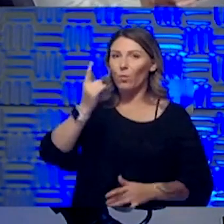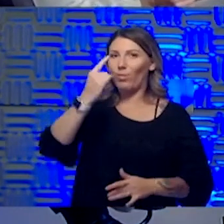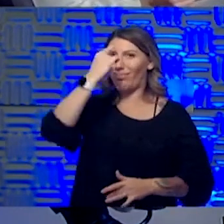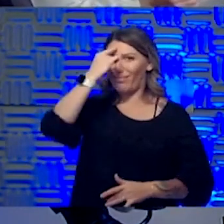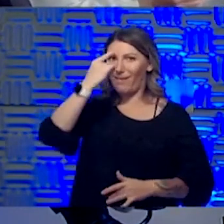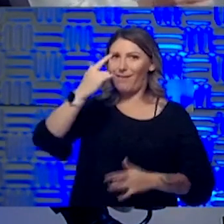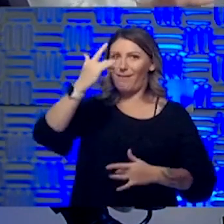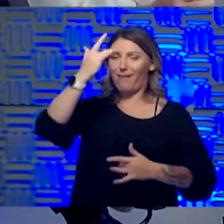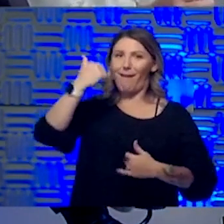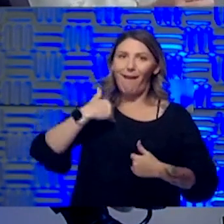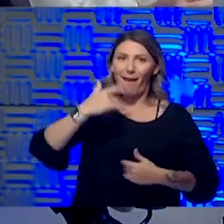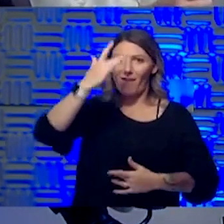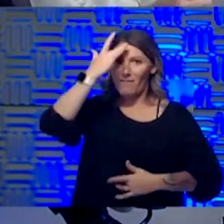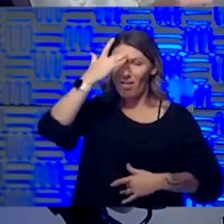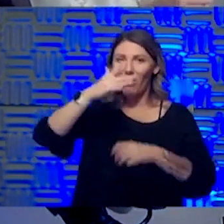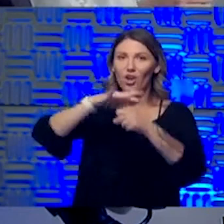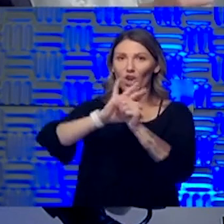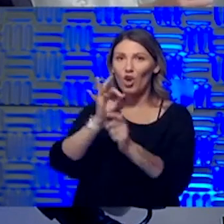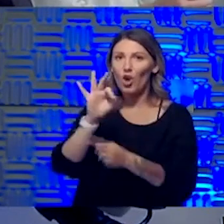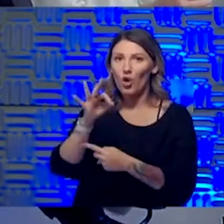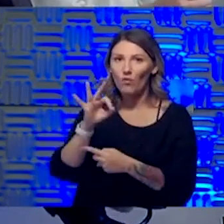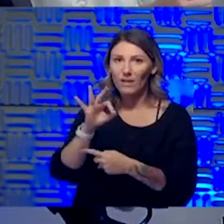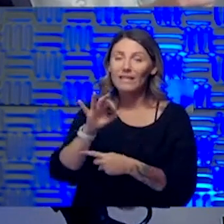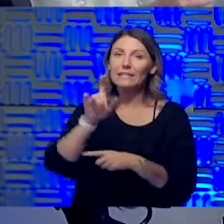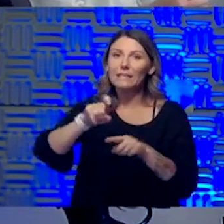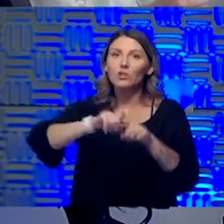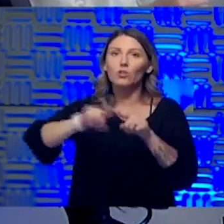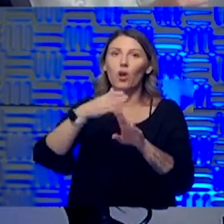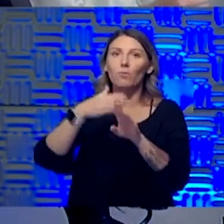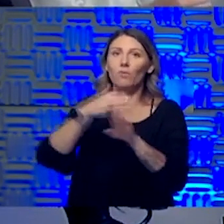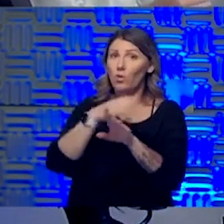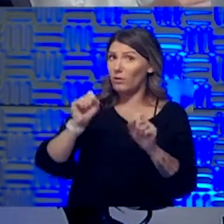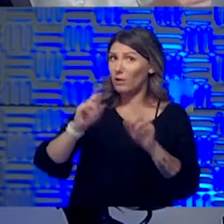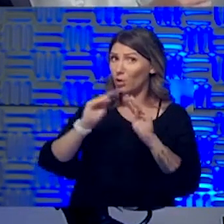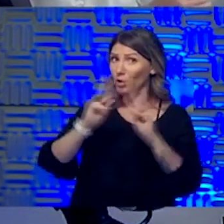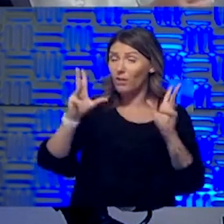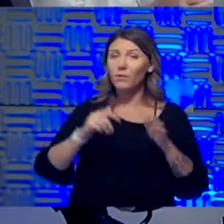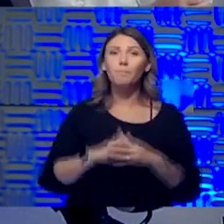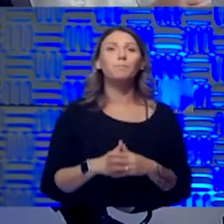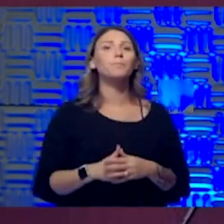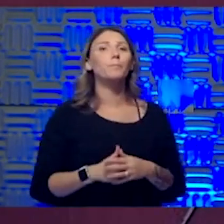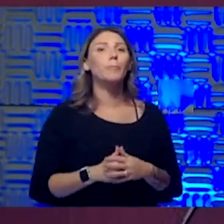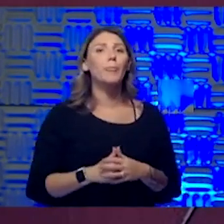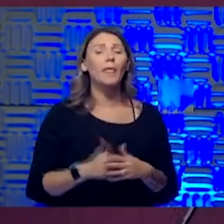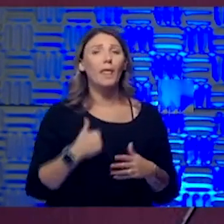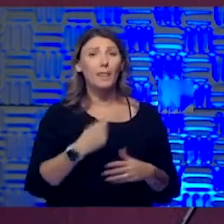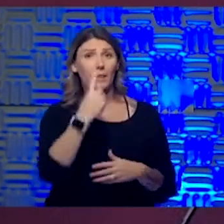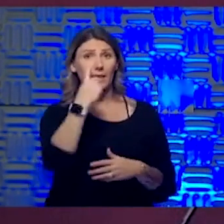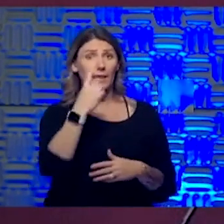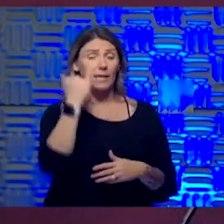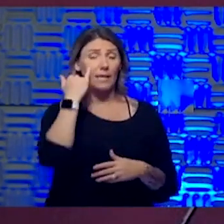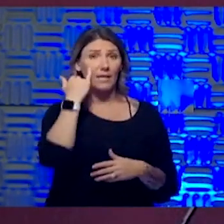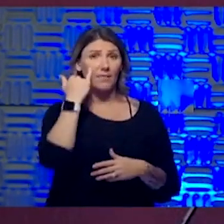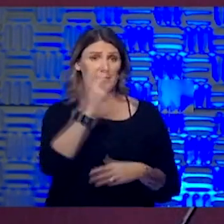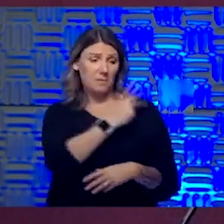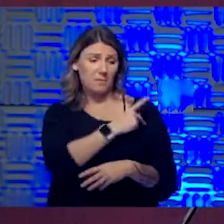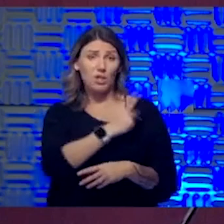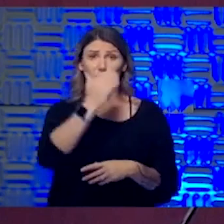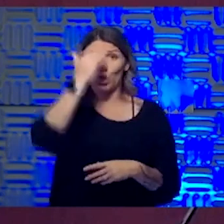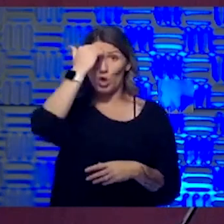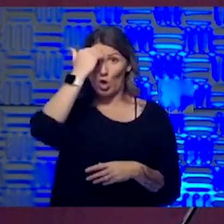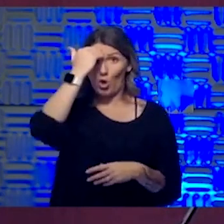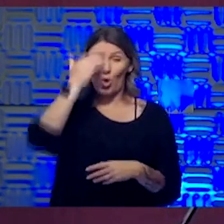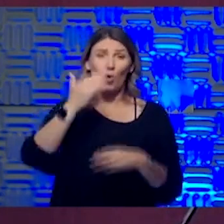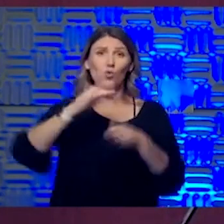think that's what they're trying to clarify. Can you clarify that? I would suspect that if the patient is a known COVID patient, calling